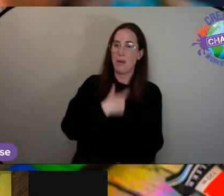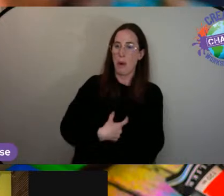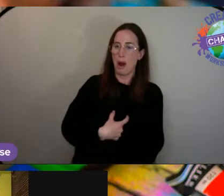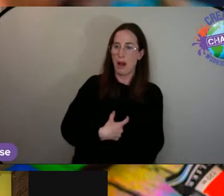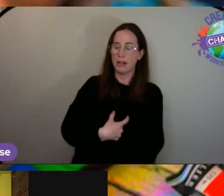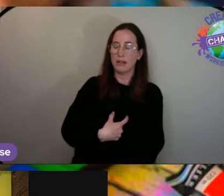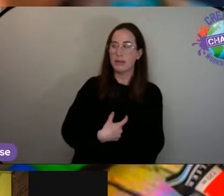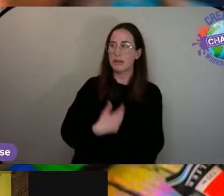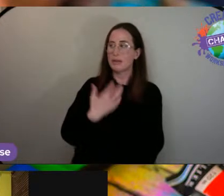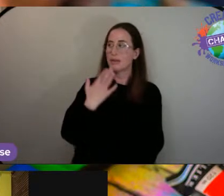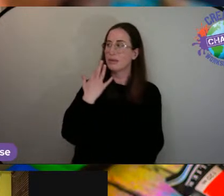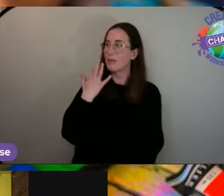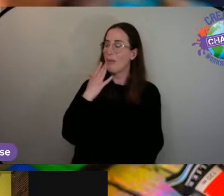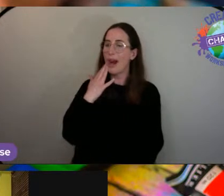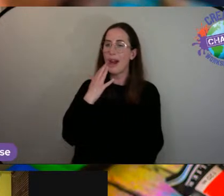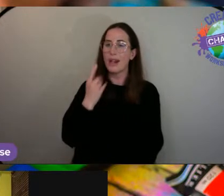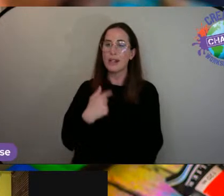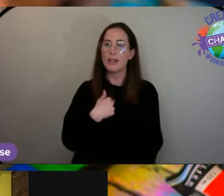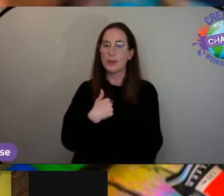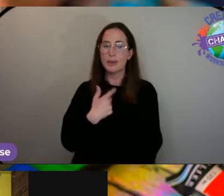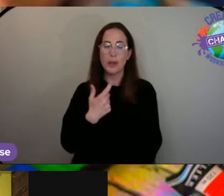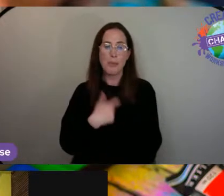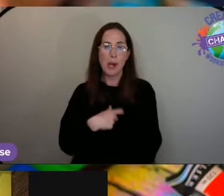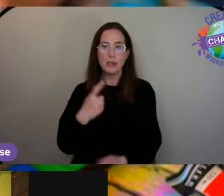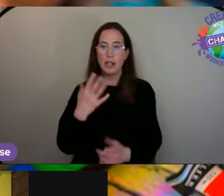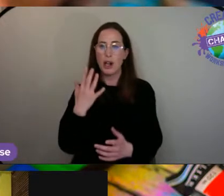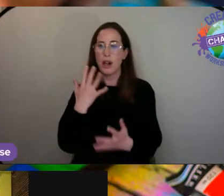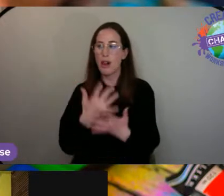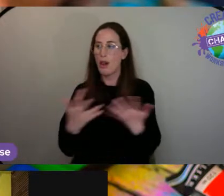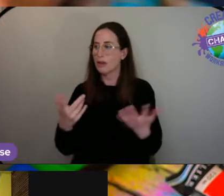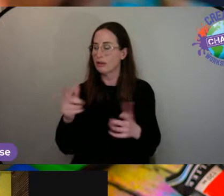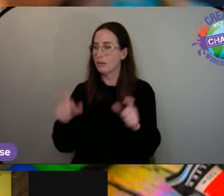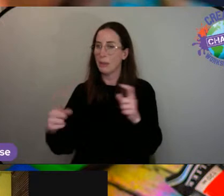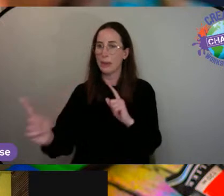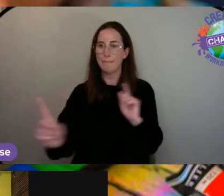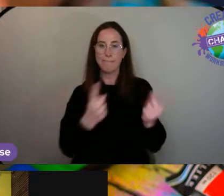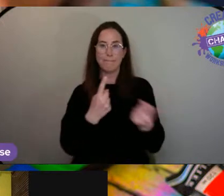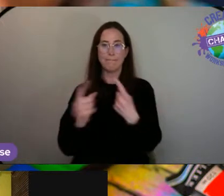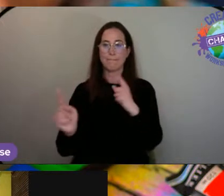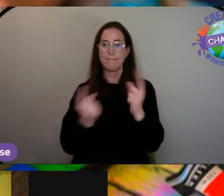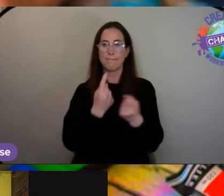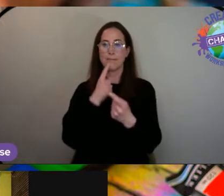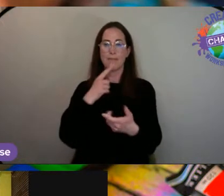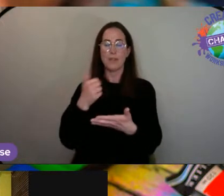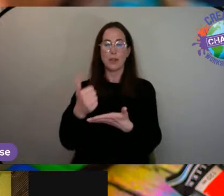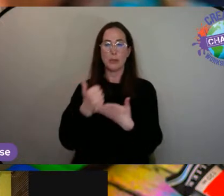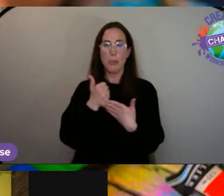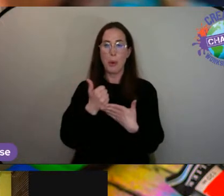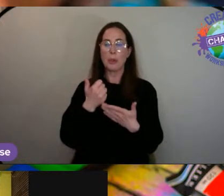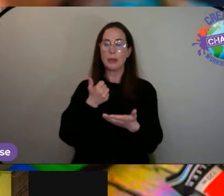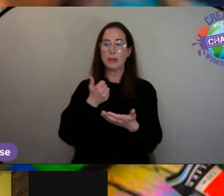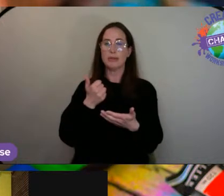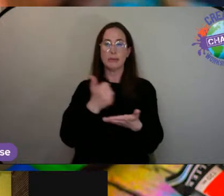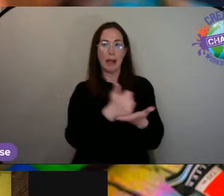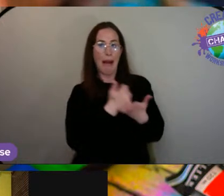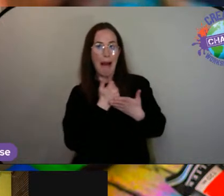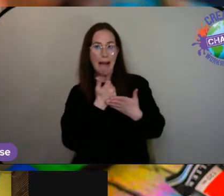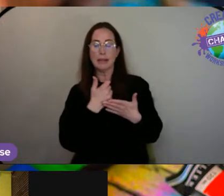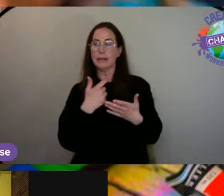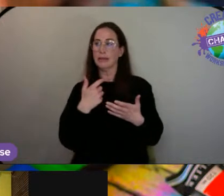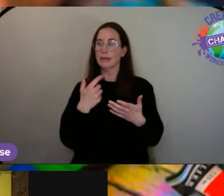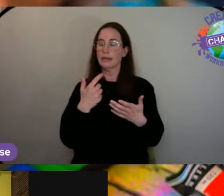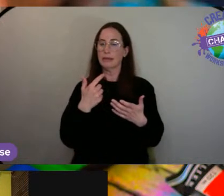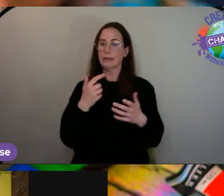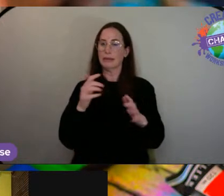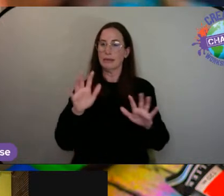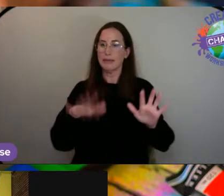when you are a person that a lot of people come to for support or aid, it's very difficult for you sometimes